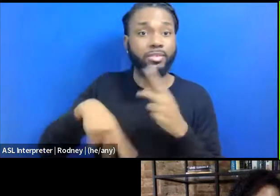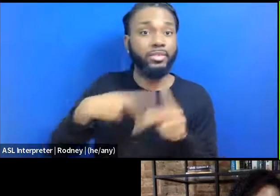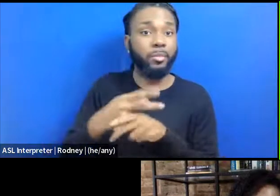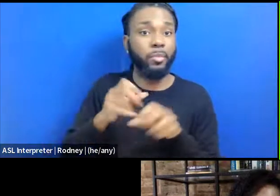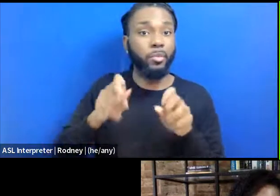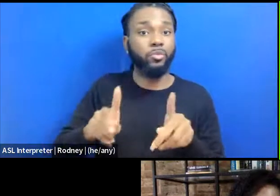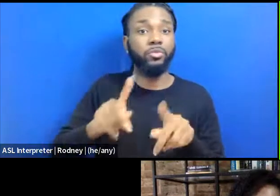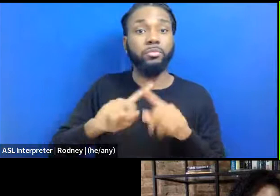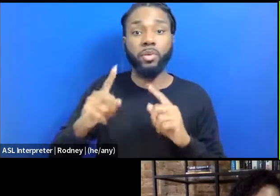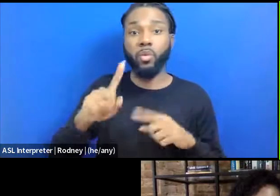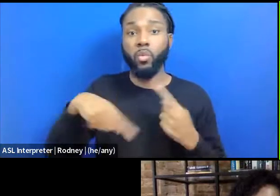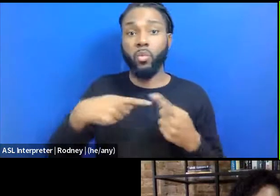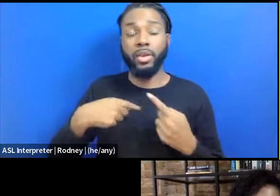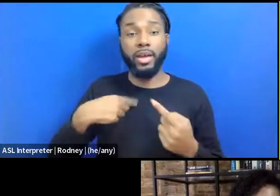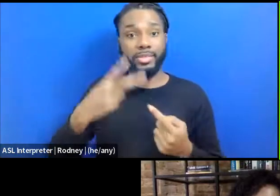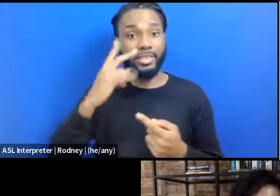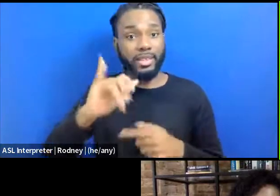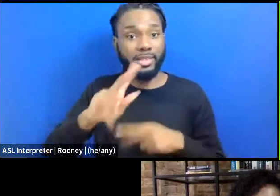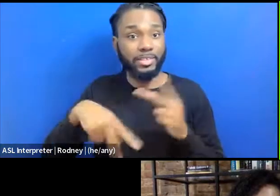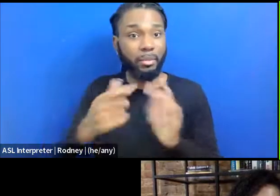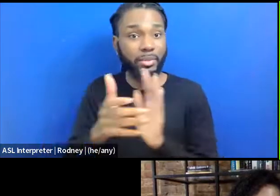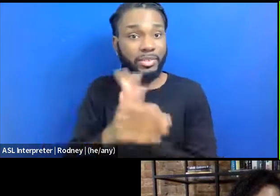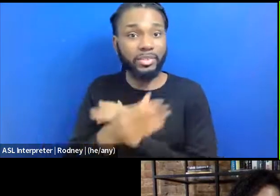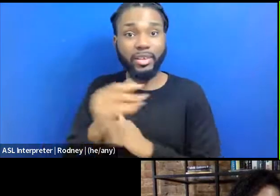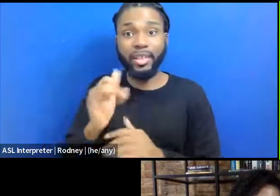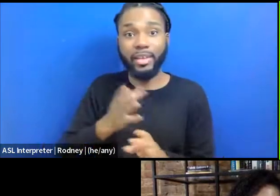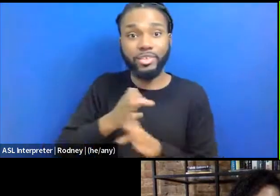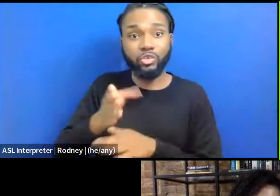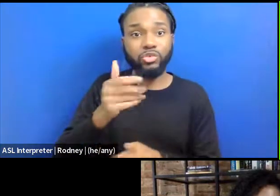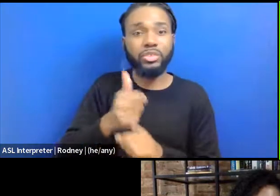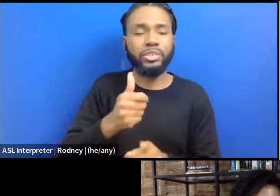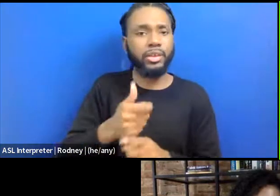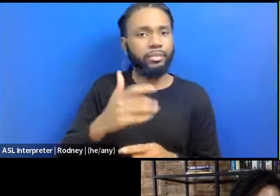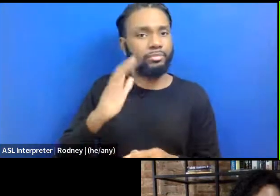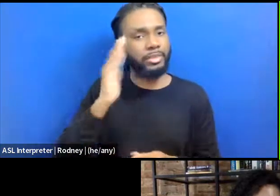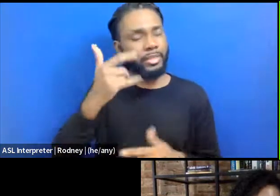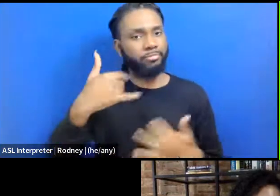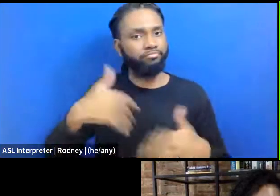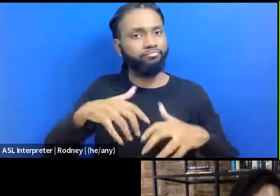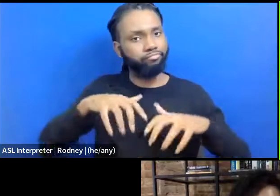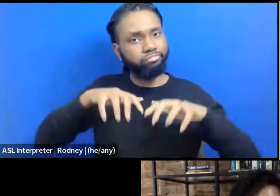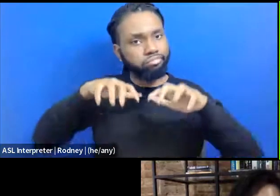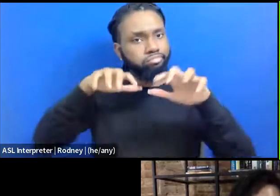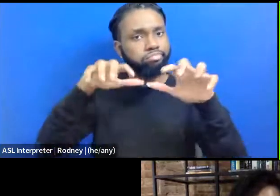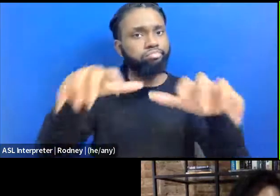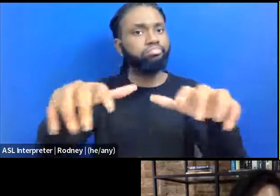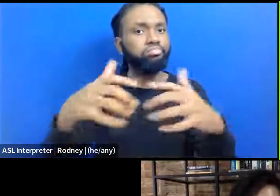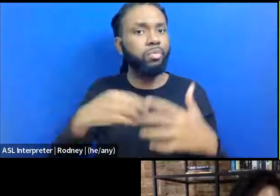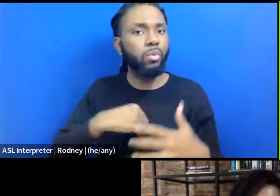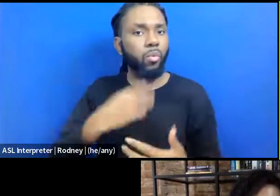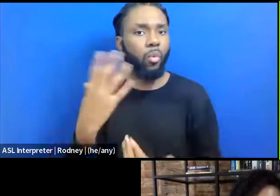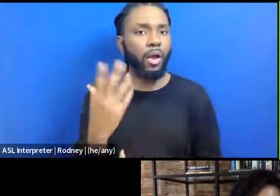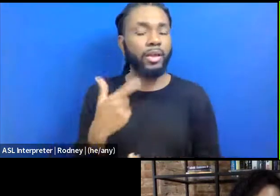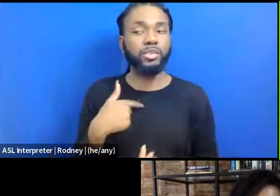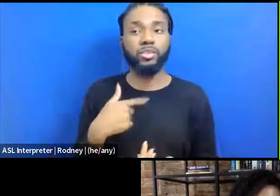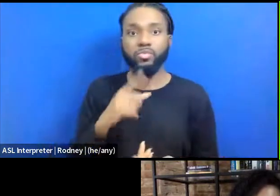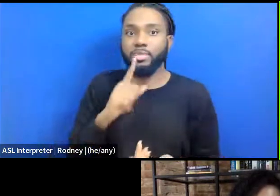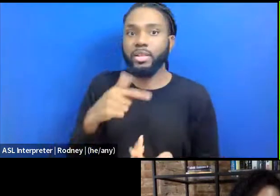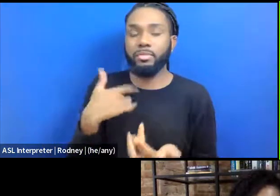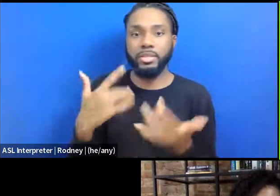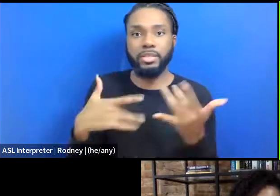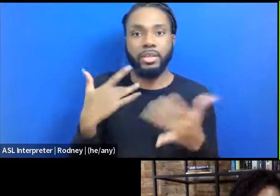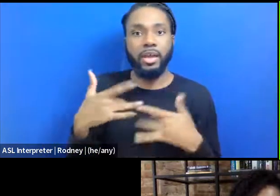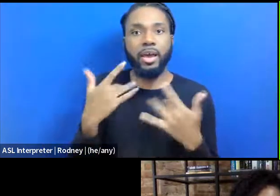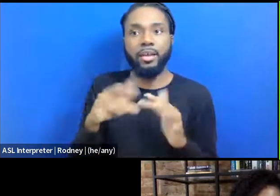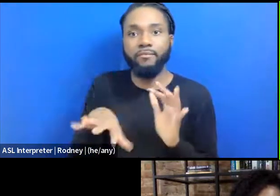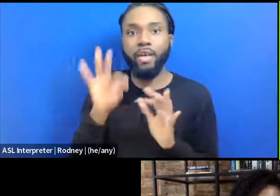at that skill set in that industry, it's most overwhelmingly white, and so I'm always excited to find that there